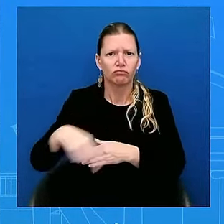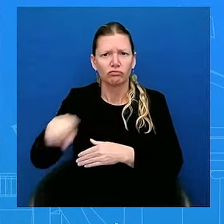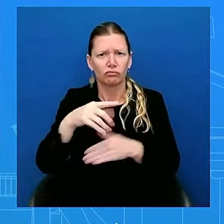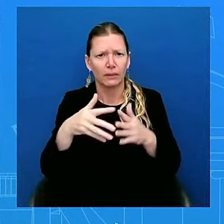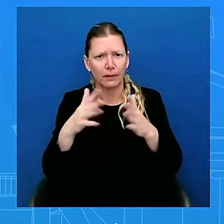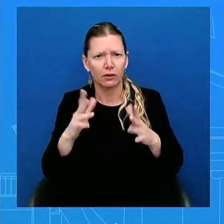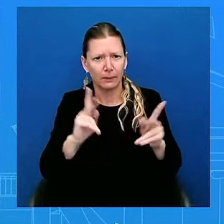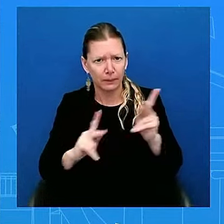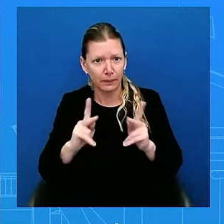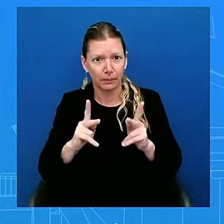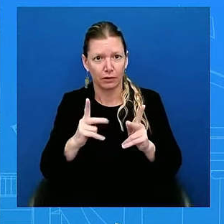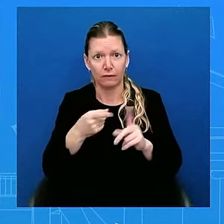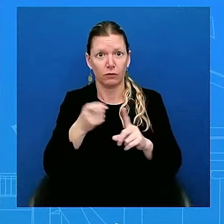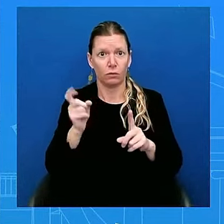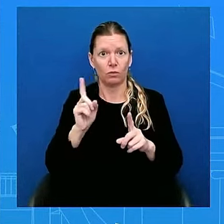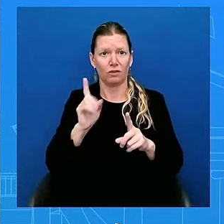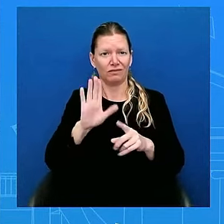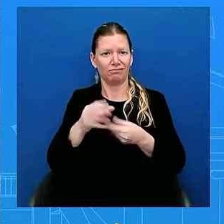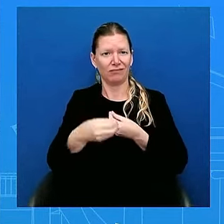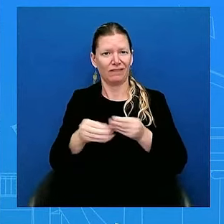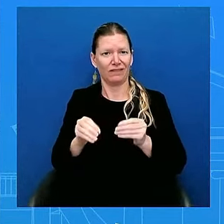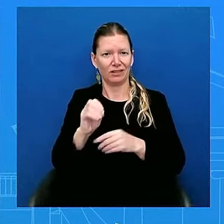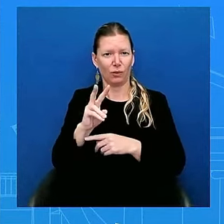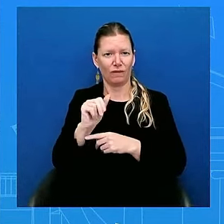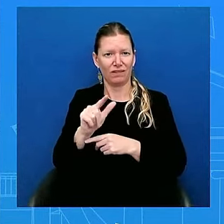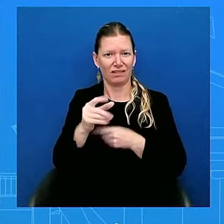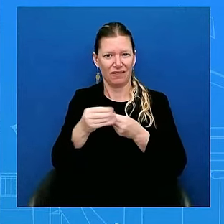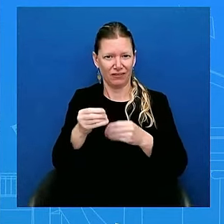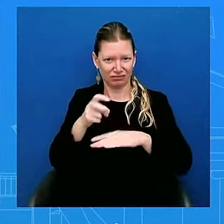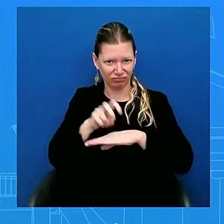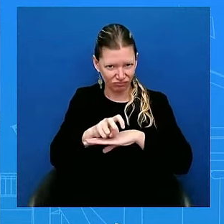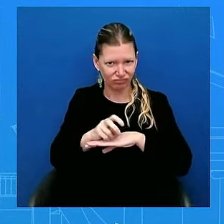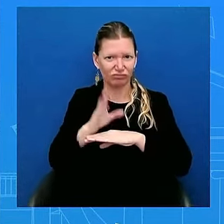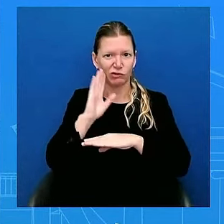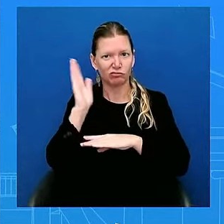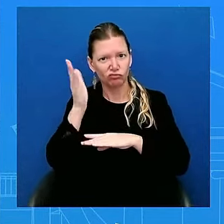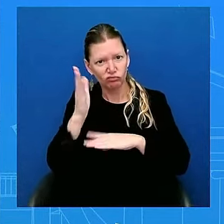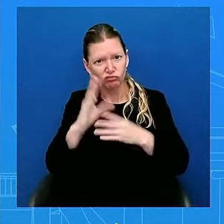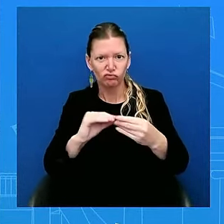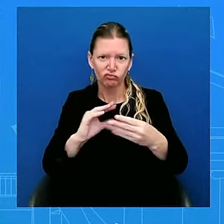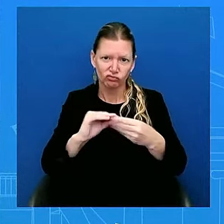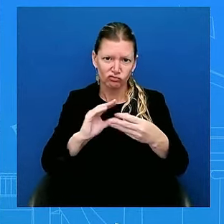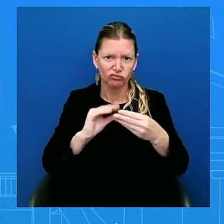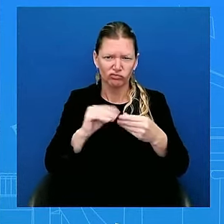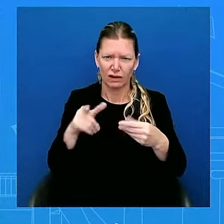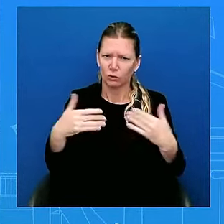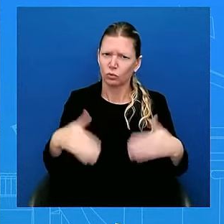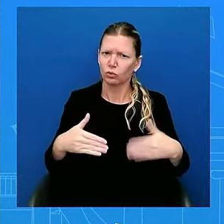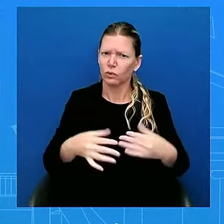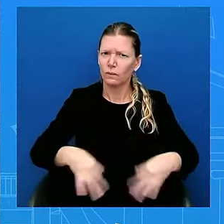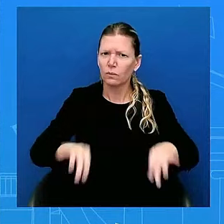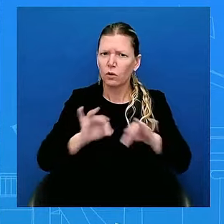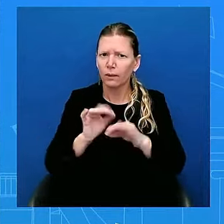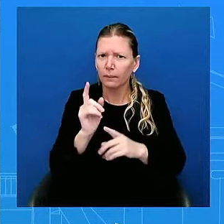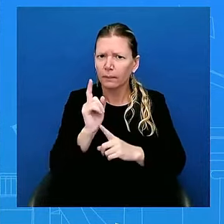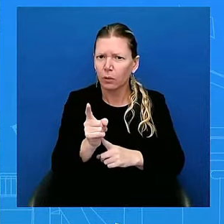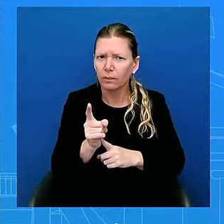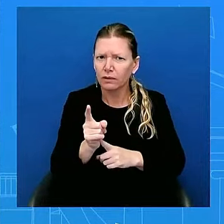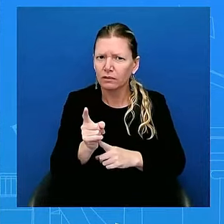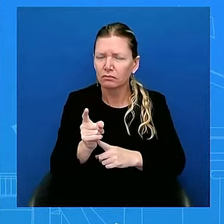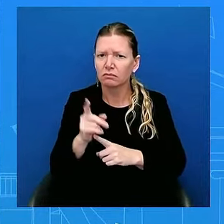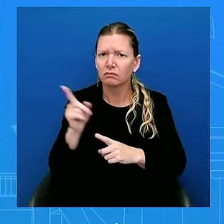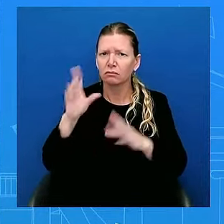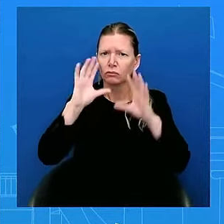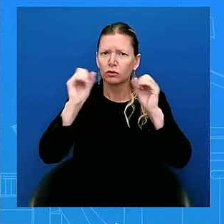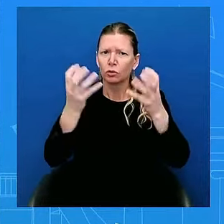this moment is. He wants to do that. He wants to make sure that Americans hear directly from him again after putting out the letter on